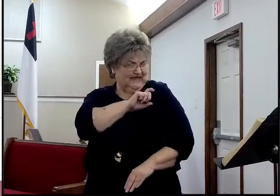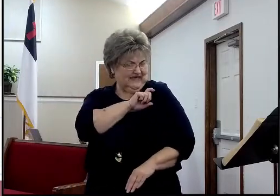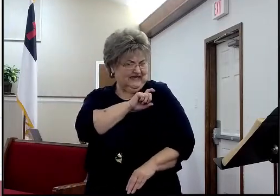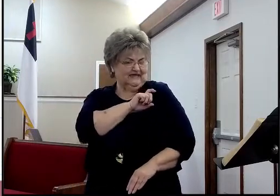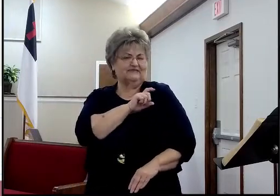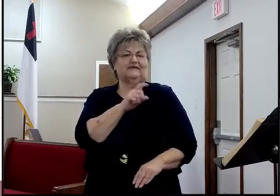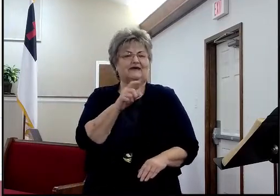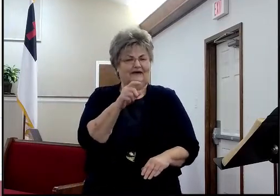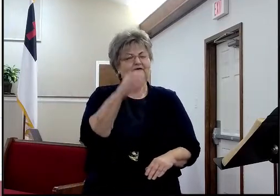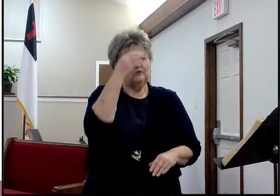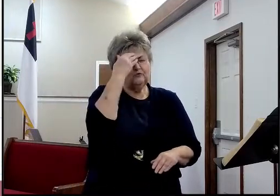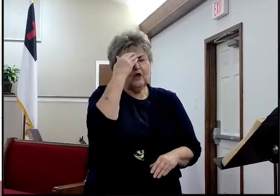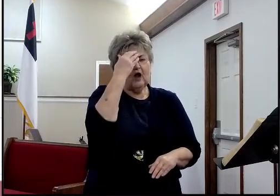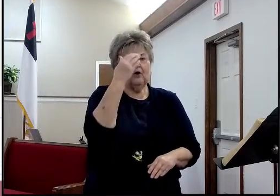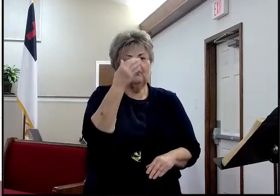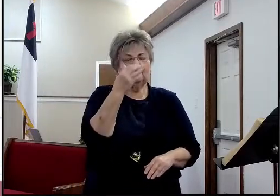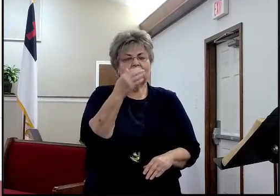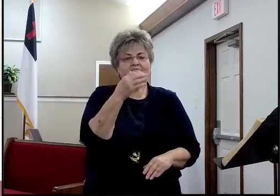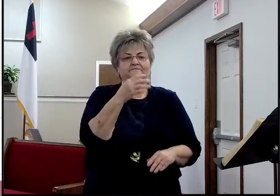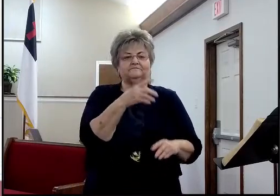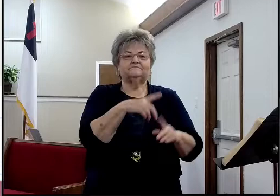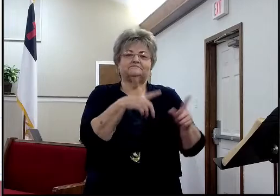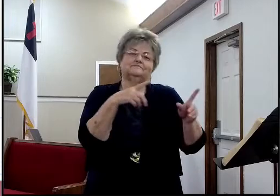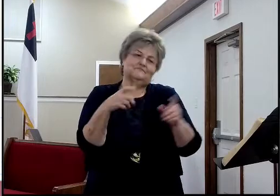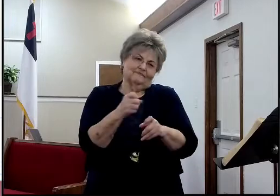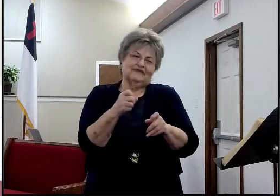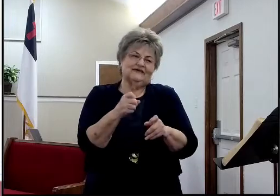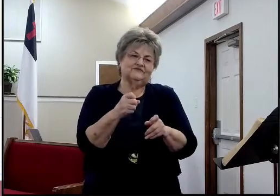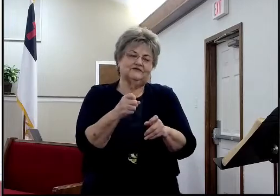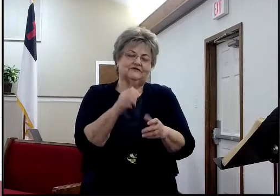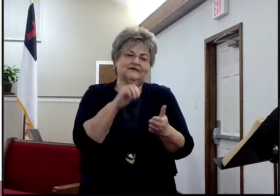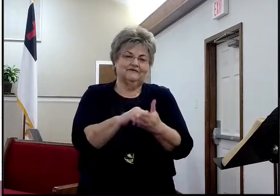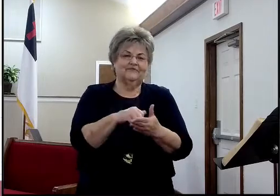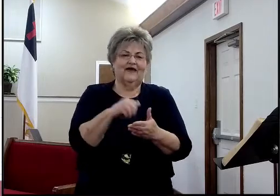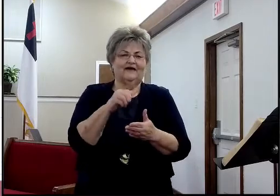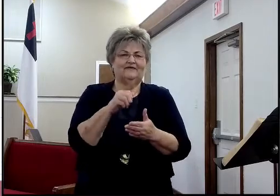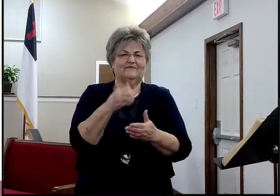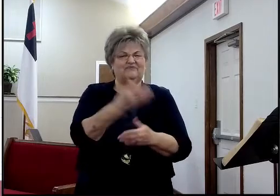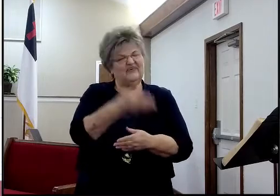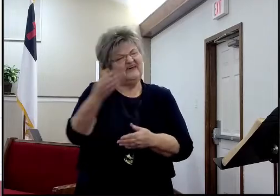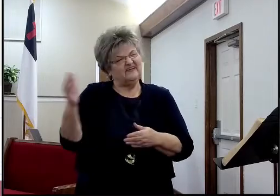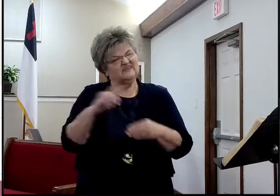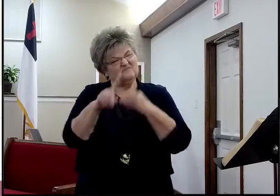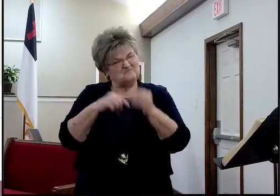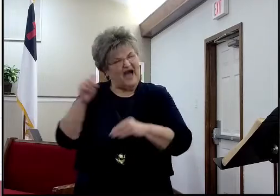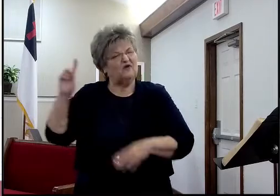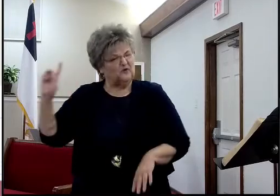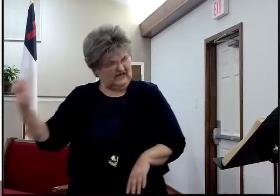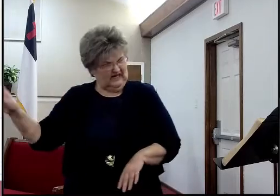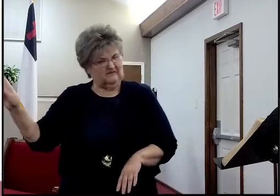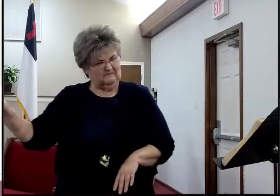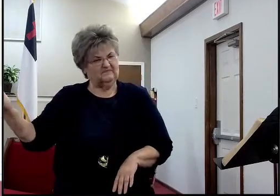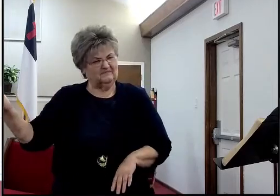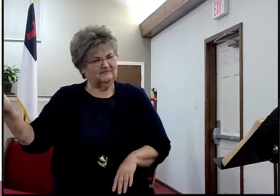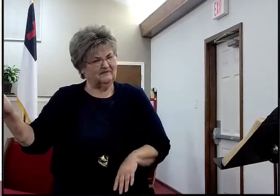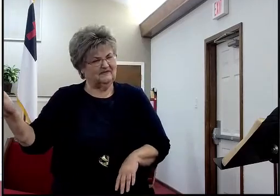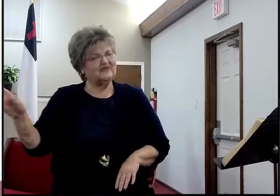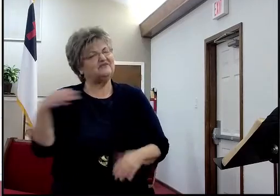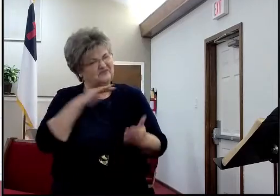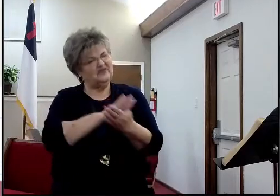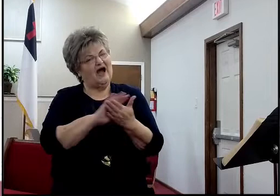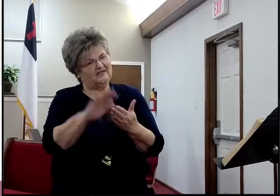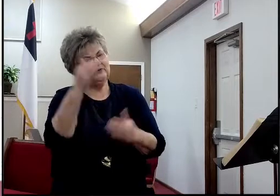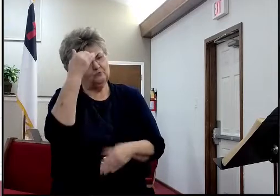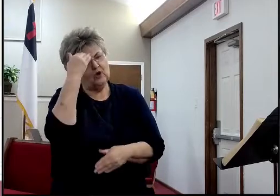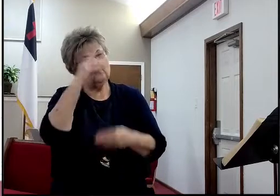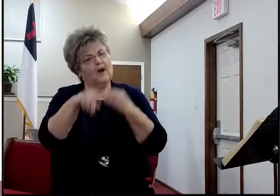the wall. You see what I'm saying? You would instantly know that I love to read, there's tons of books in there, or at least that I, want you to believe I, love to read.